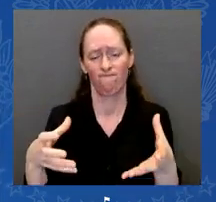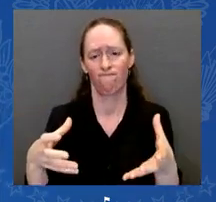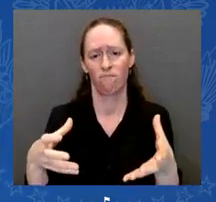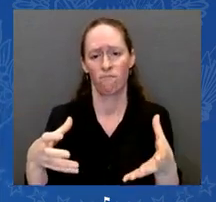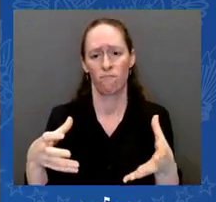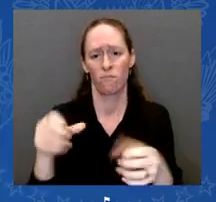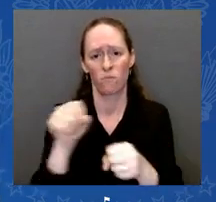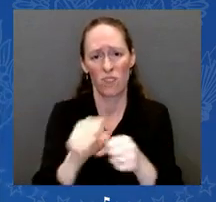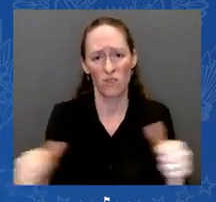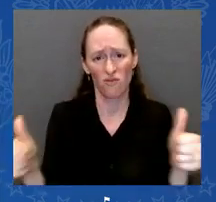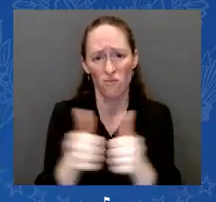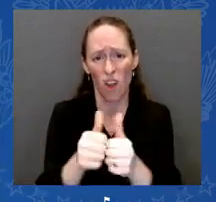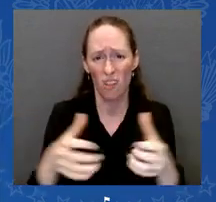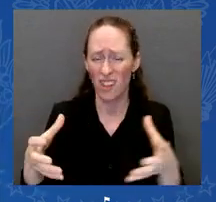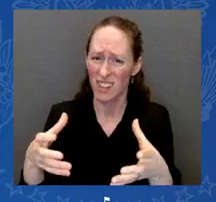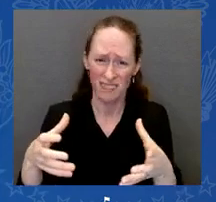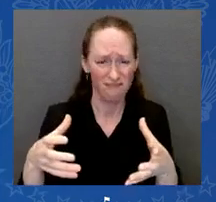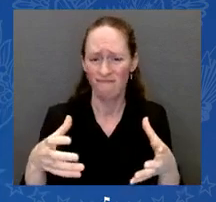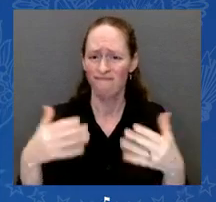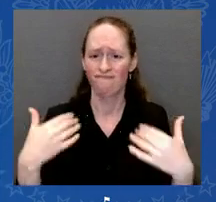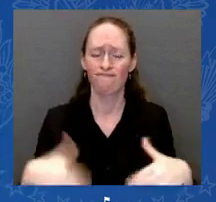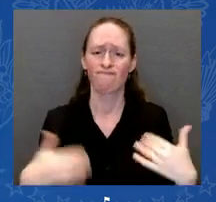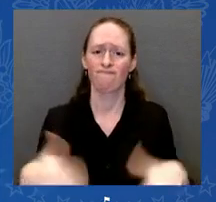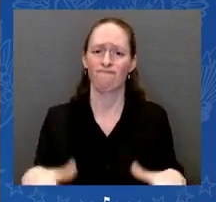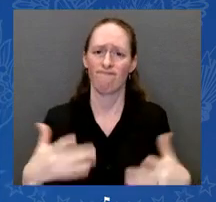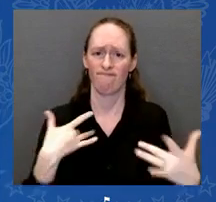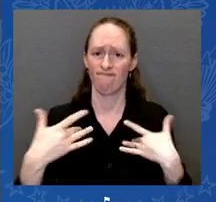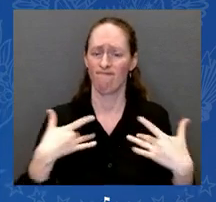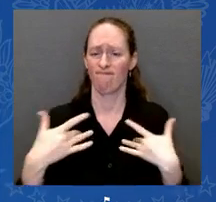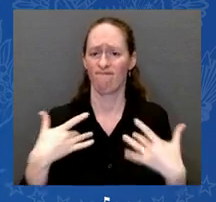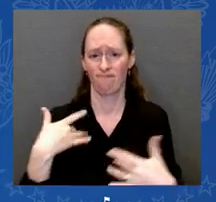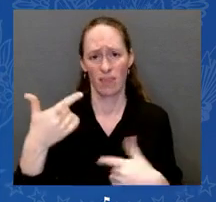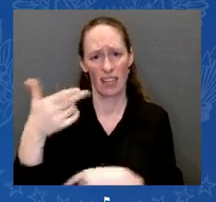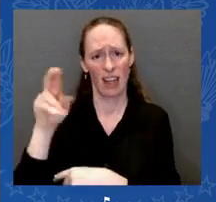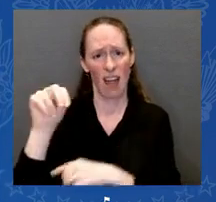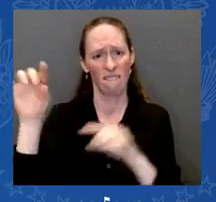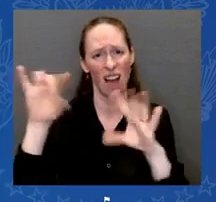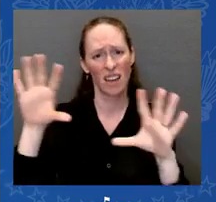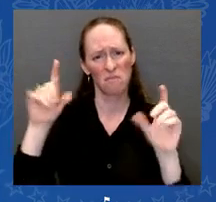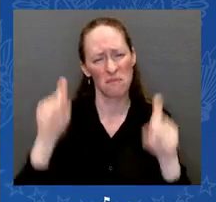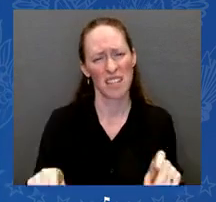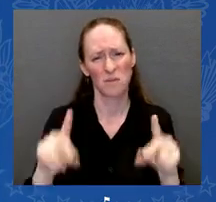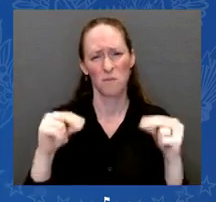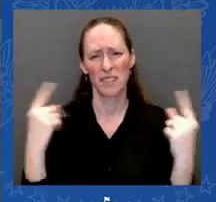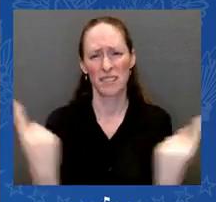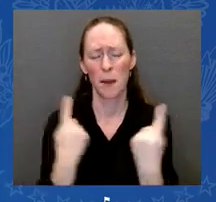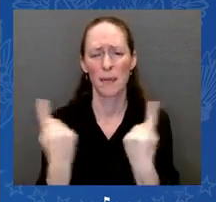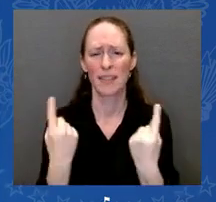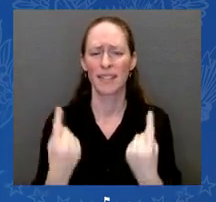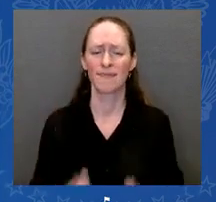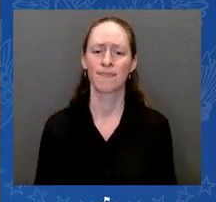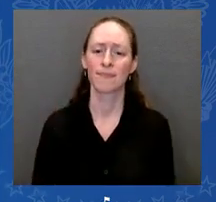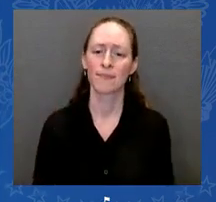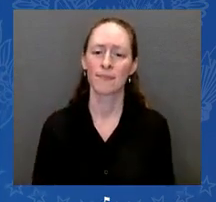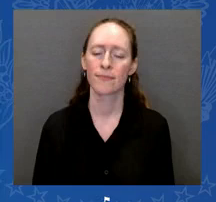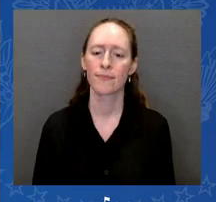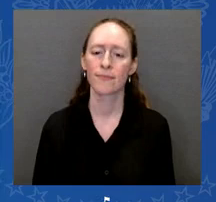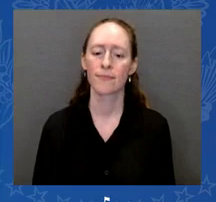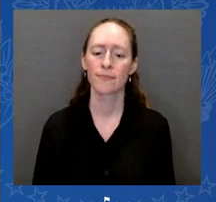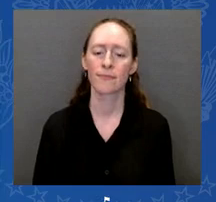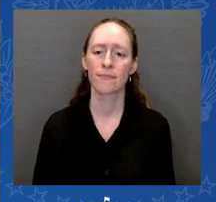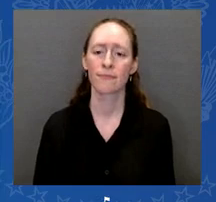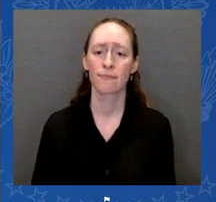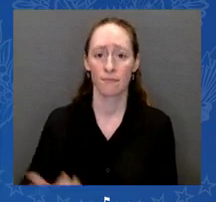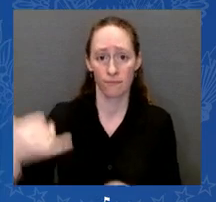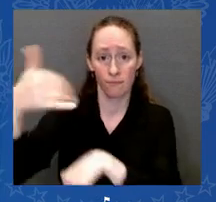nation. Tonight's vigil service anchors the nationwide vigils to end gun violence in communities across